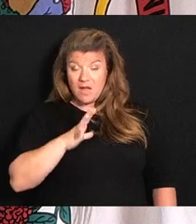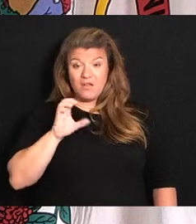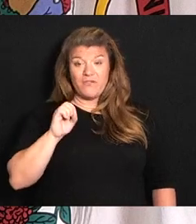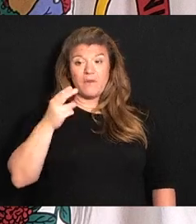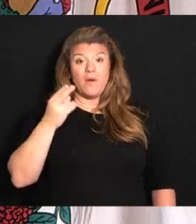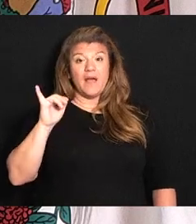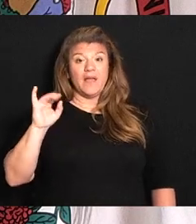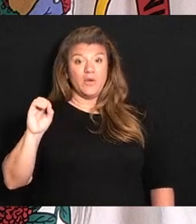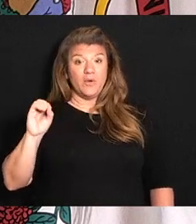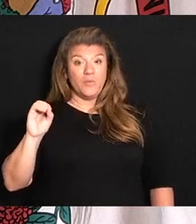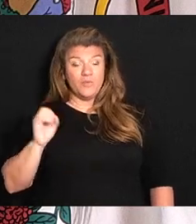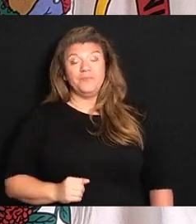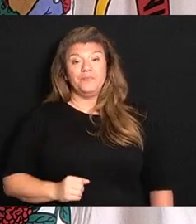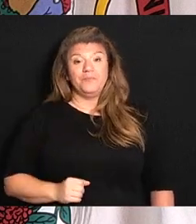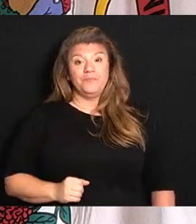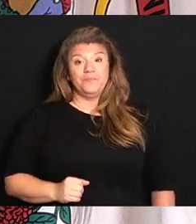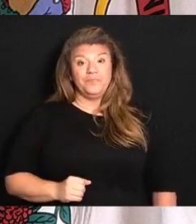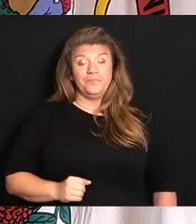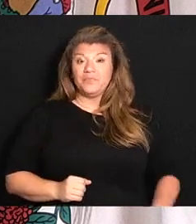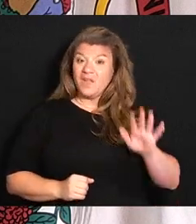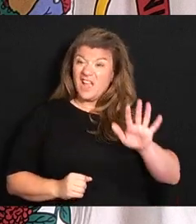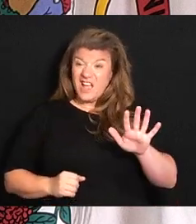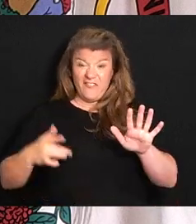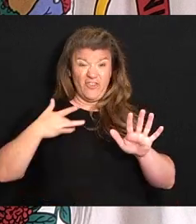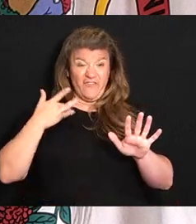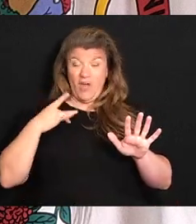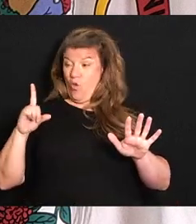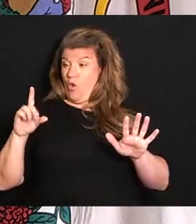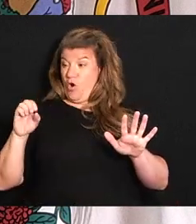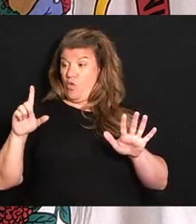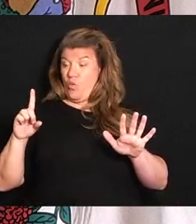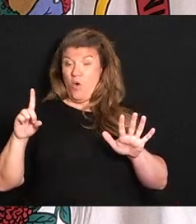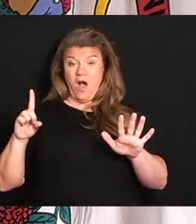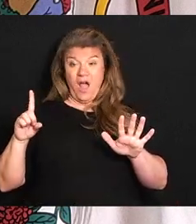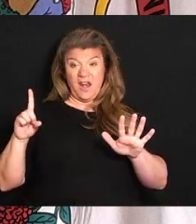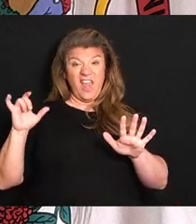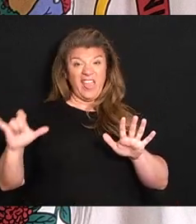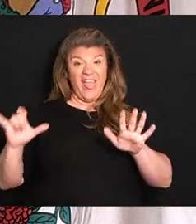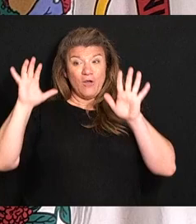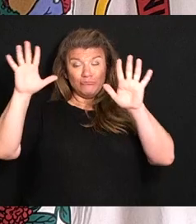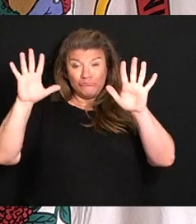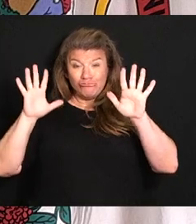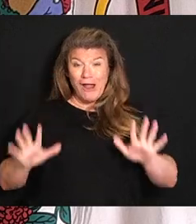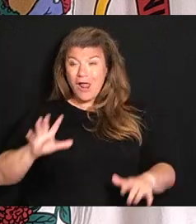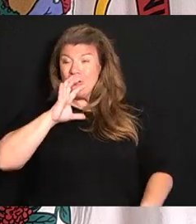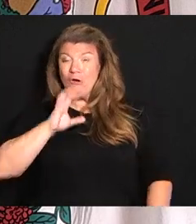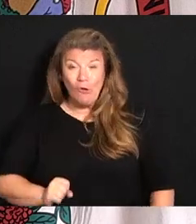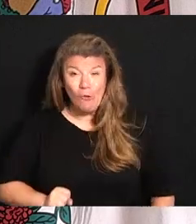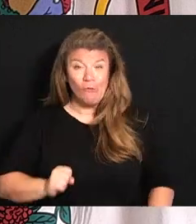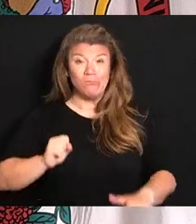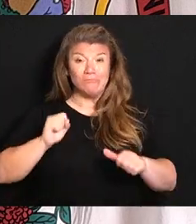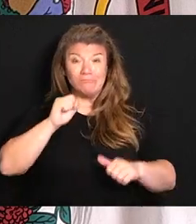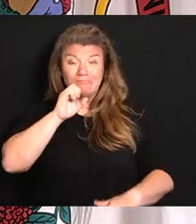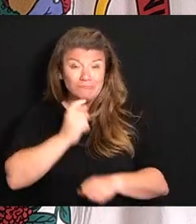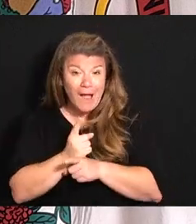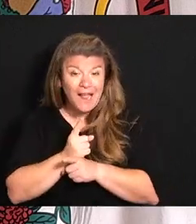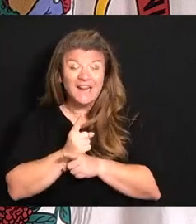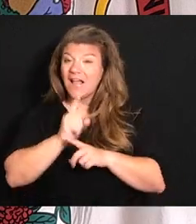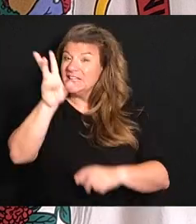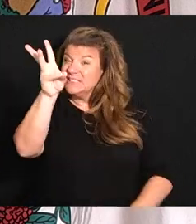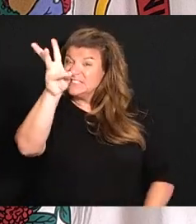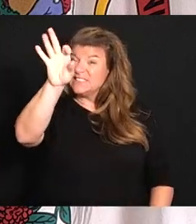Ohio County. Now, if you thought 101 was a great, great, great, ripe old age, get this one. The